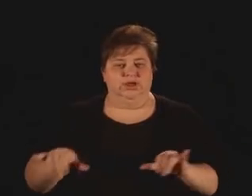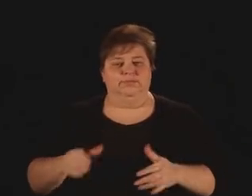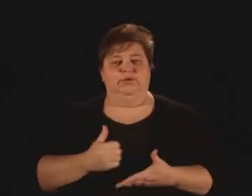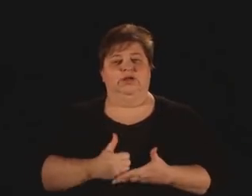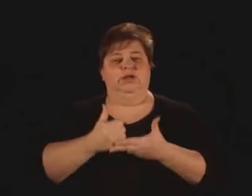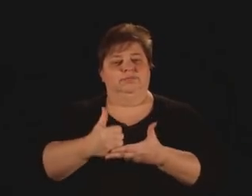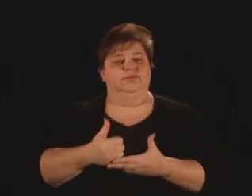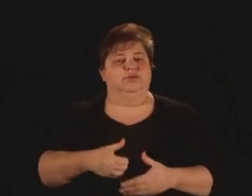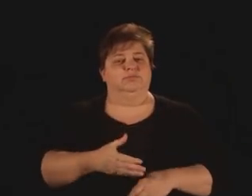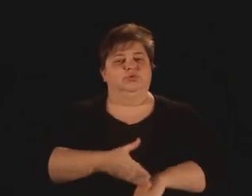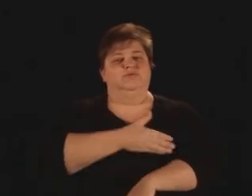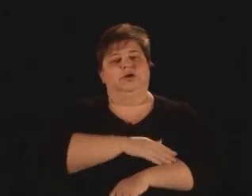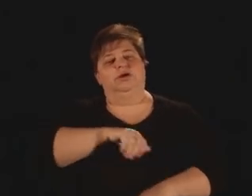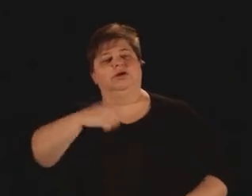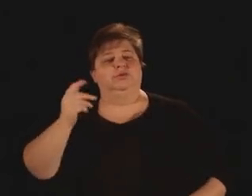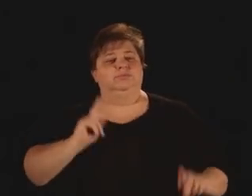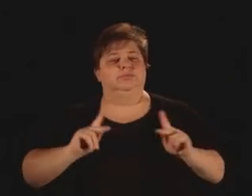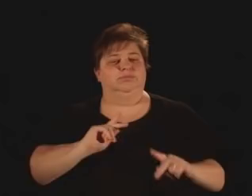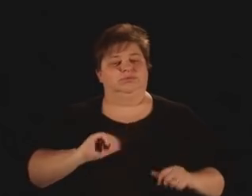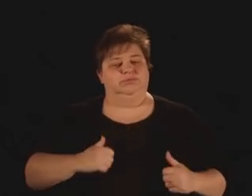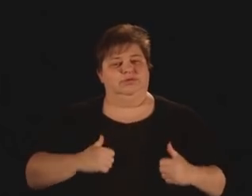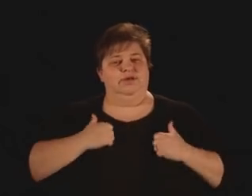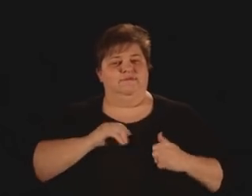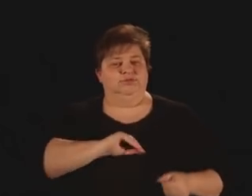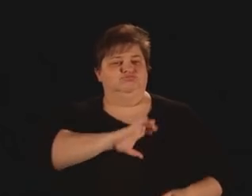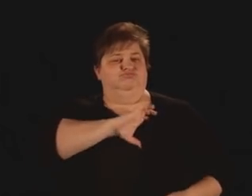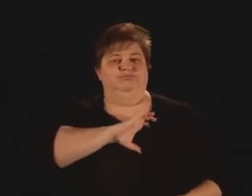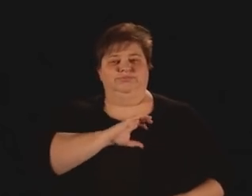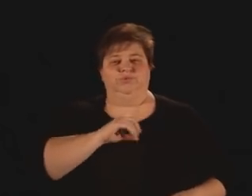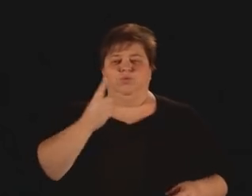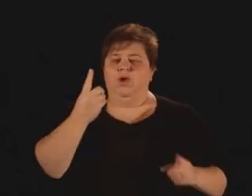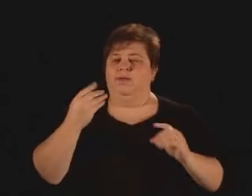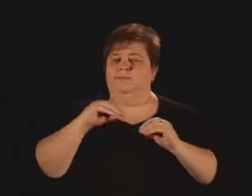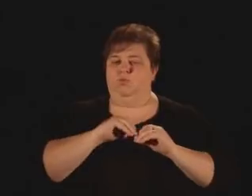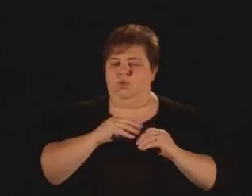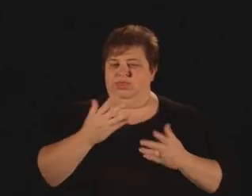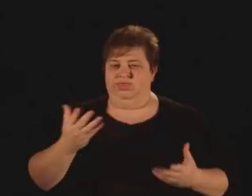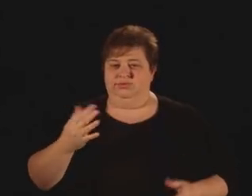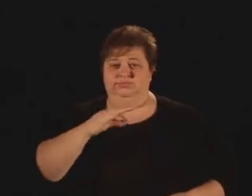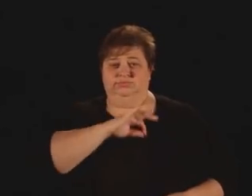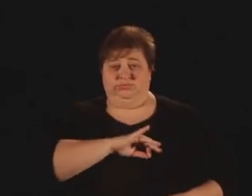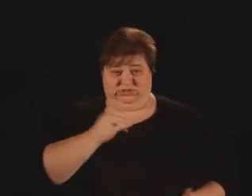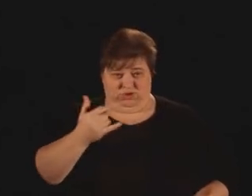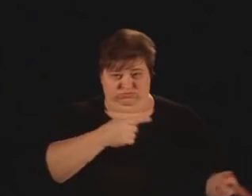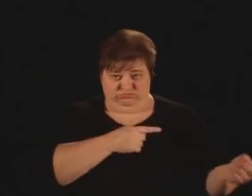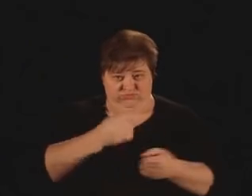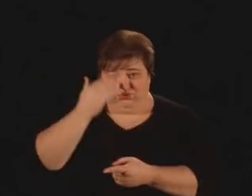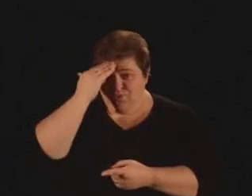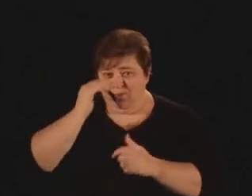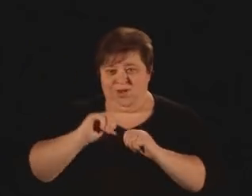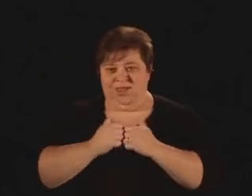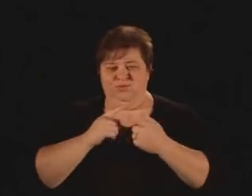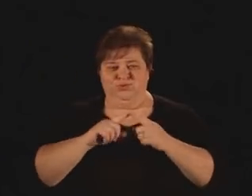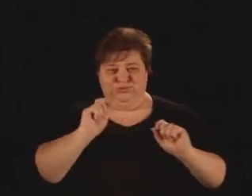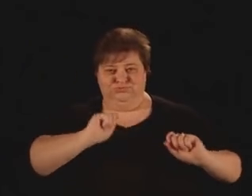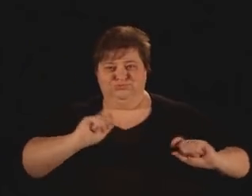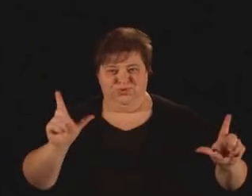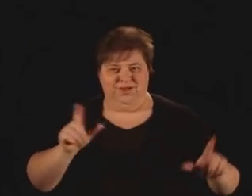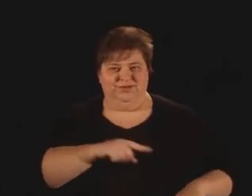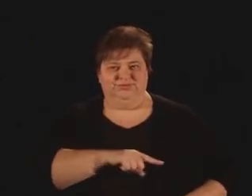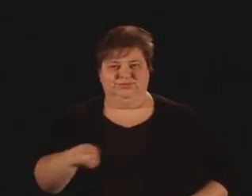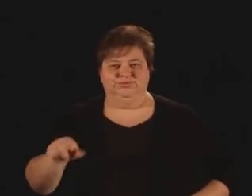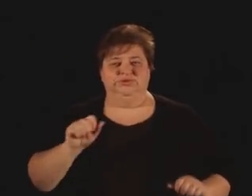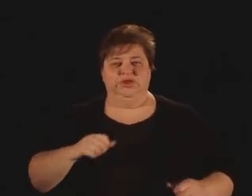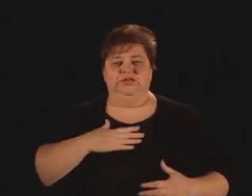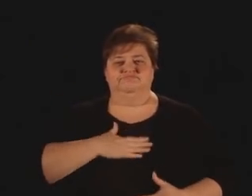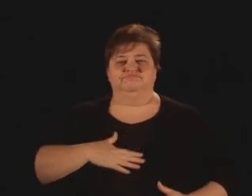Now that you know how surprise works, you get to enjoy them, but you no longer fall prey to the instant beliefs that follow.